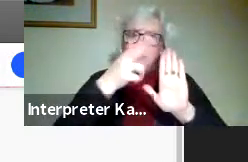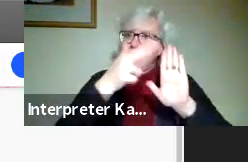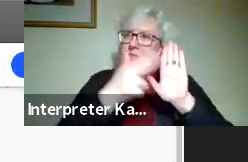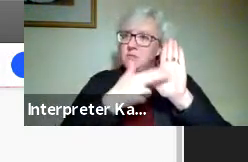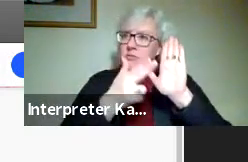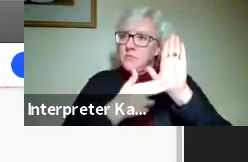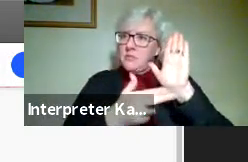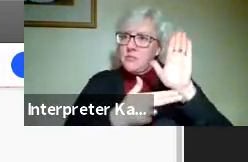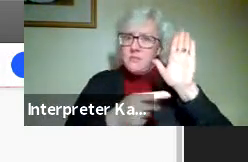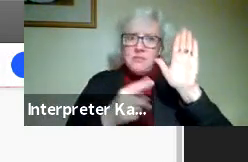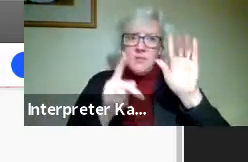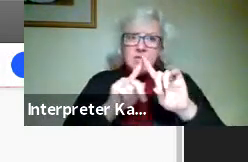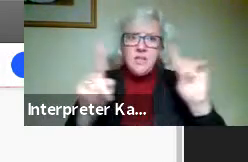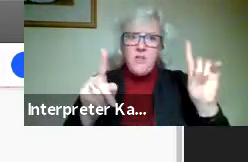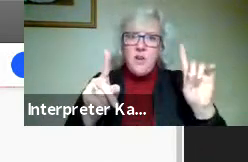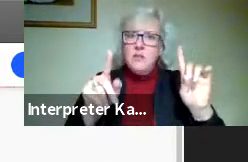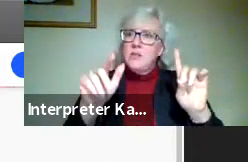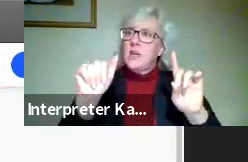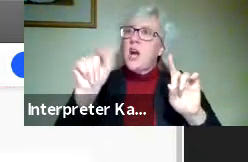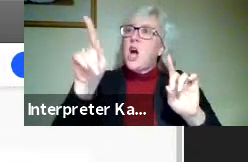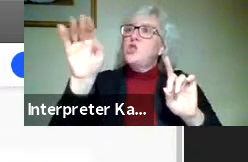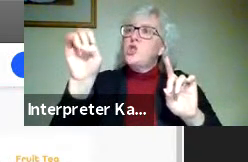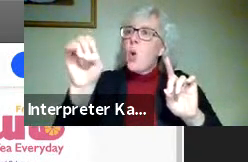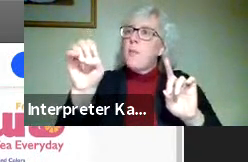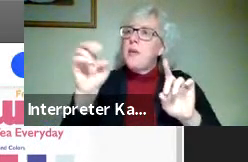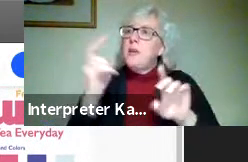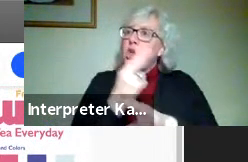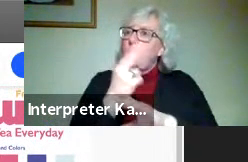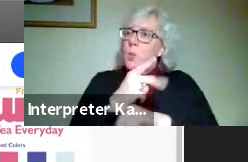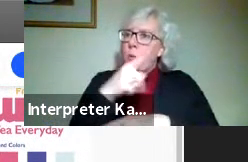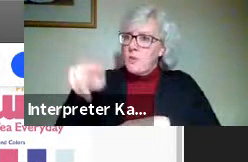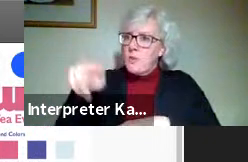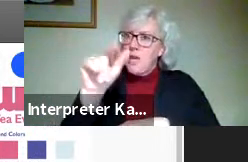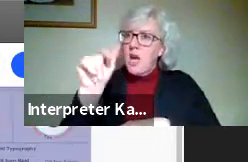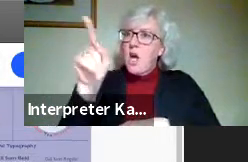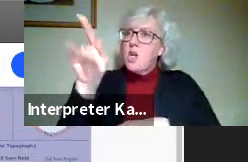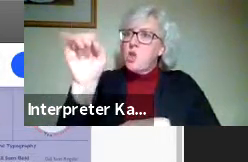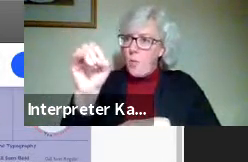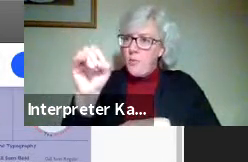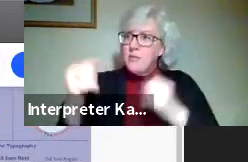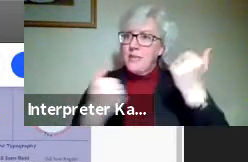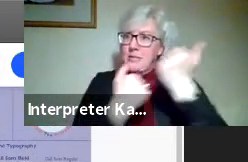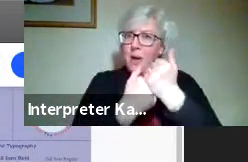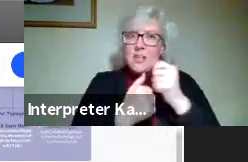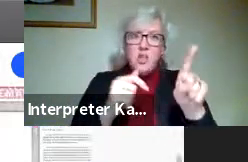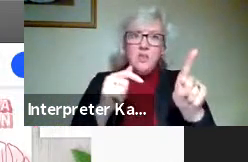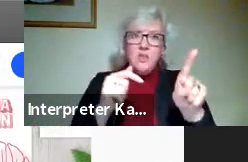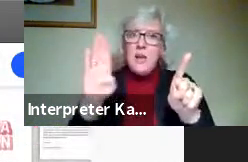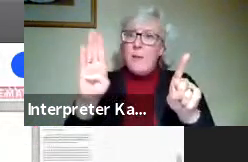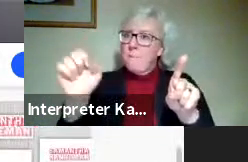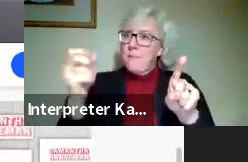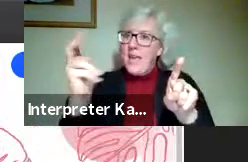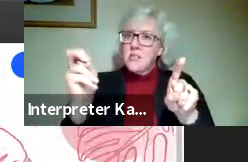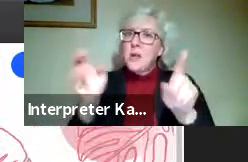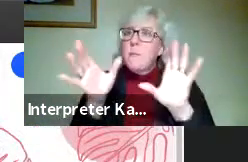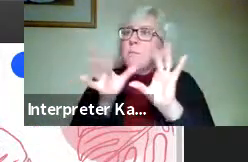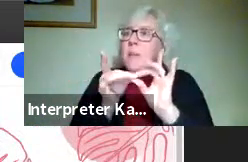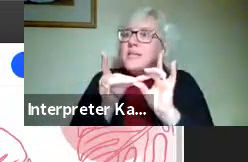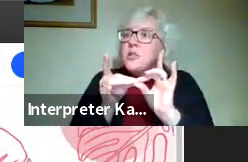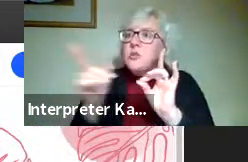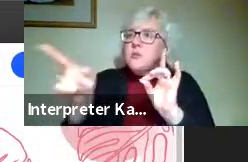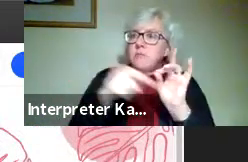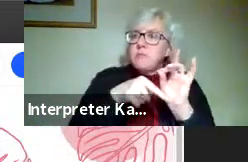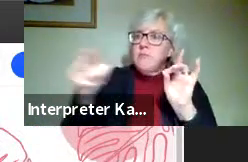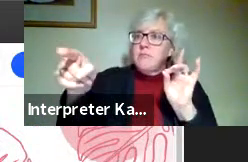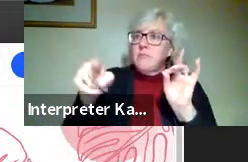Adobe products, really, that were used since Adobe sponsors Behance. They can put in a brief message to